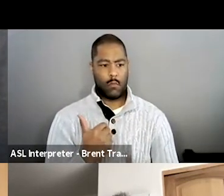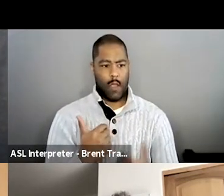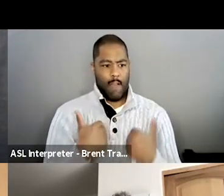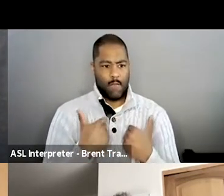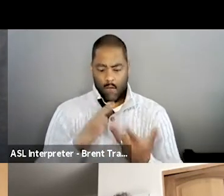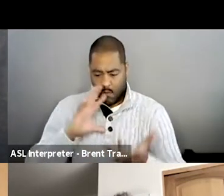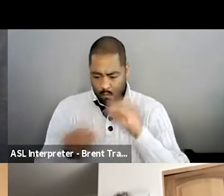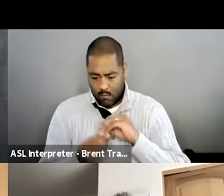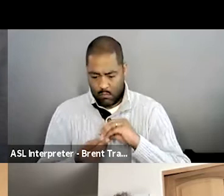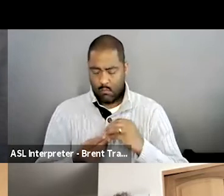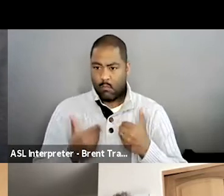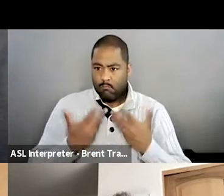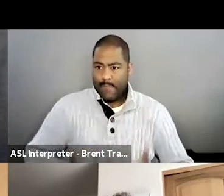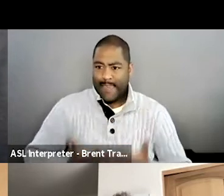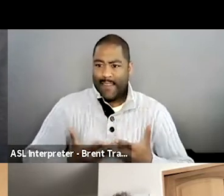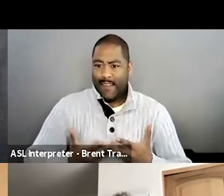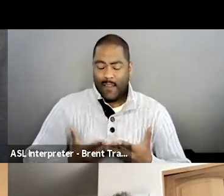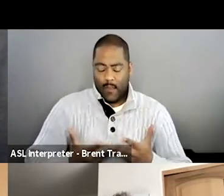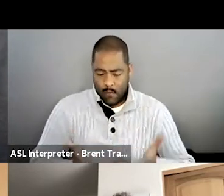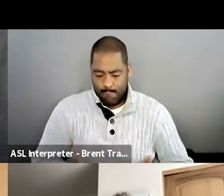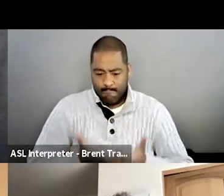why it was so, um,